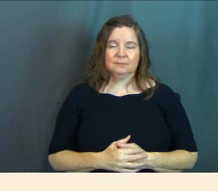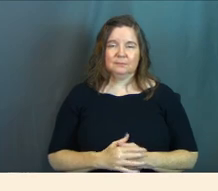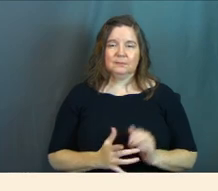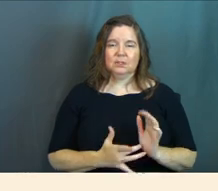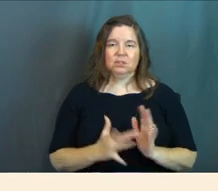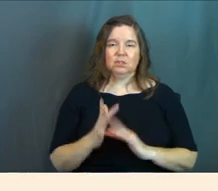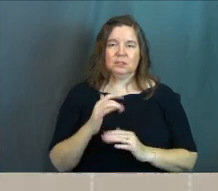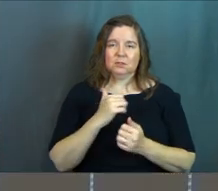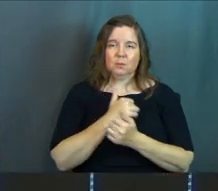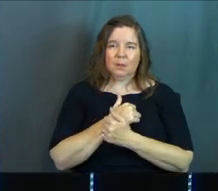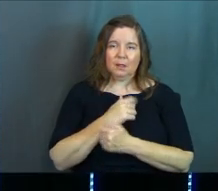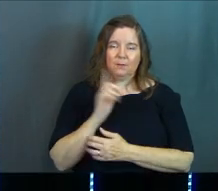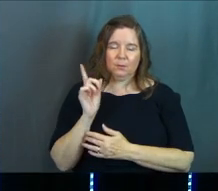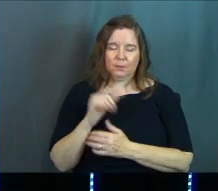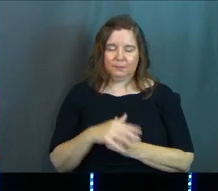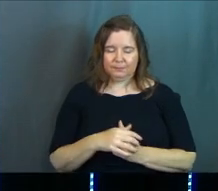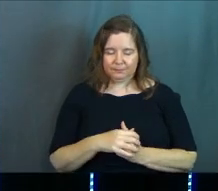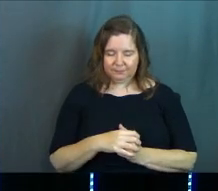Jesus, we love you.